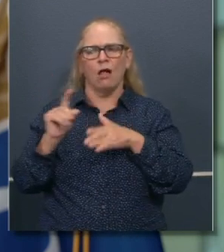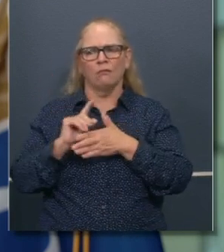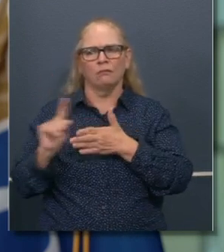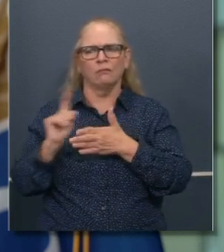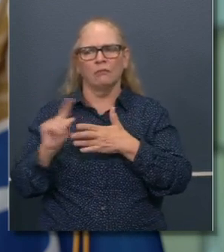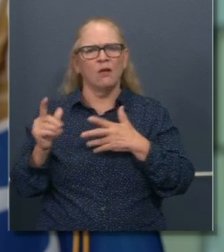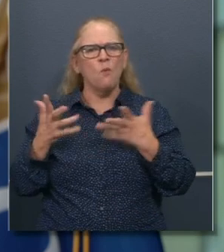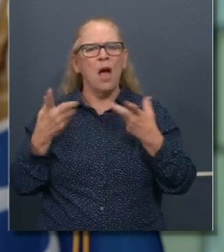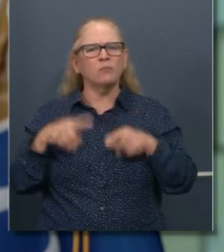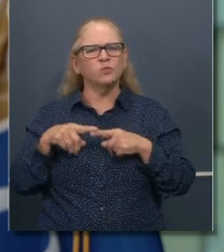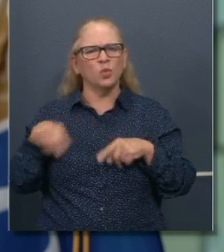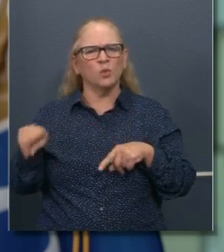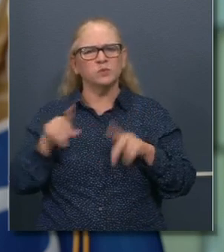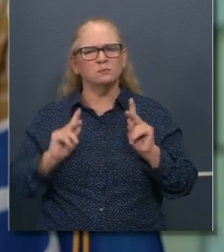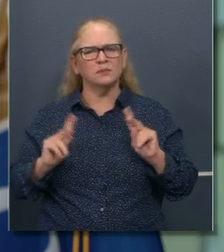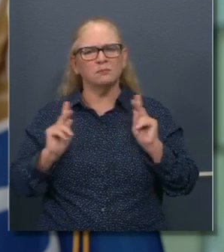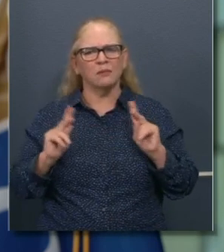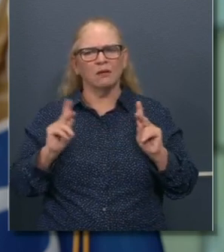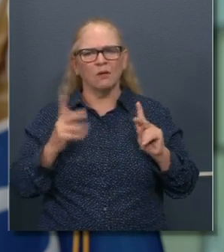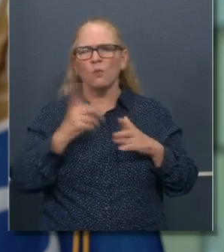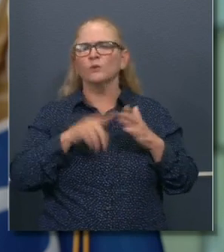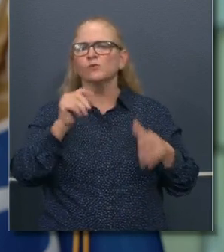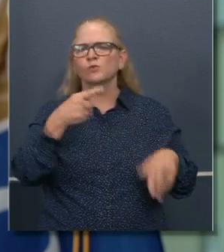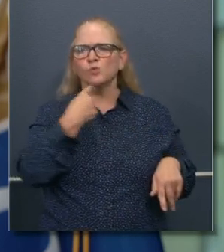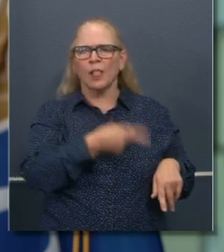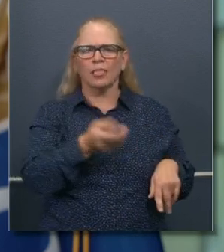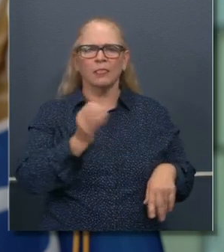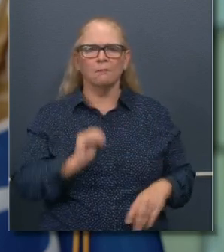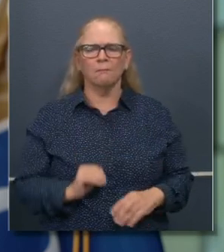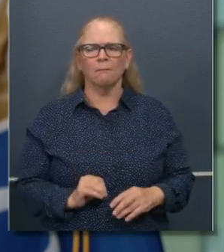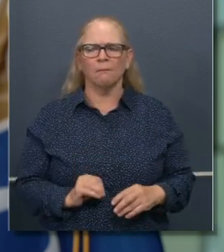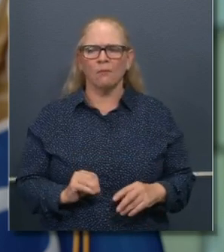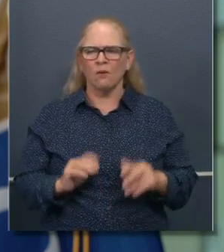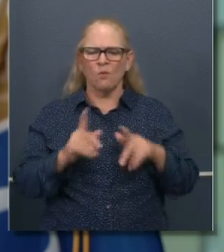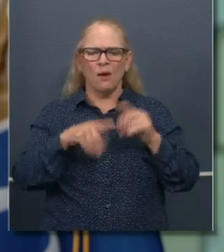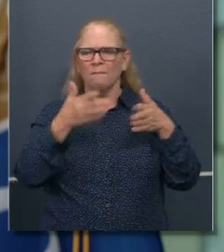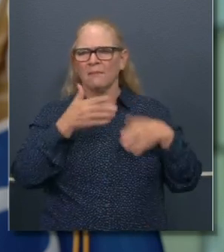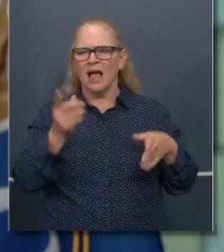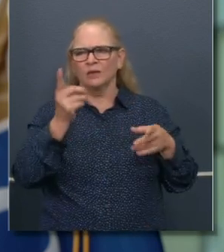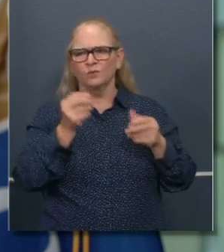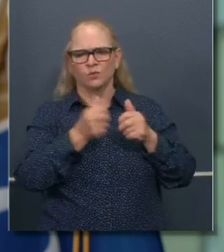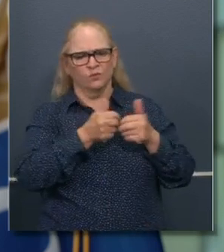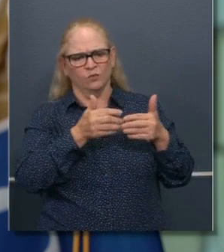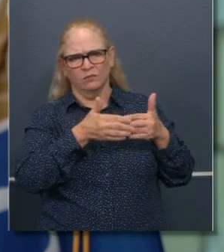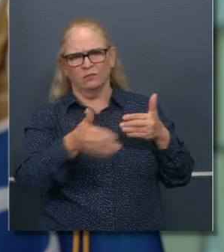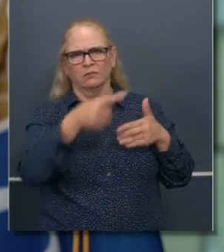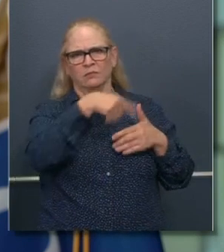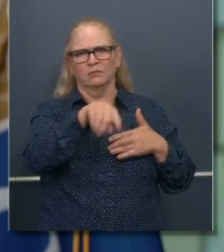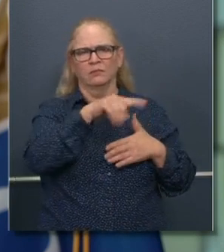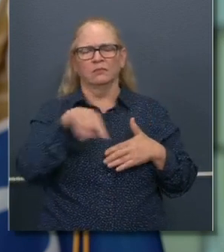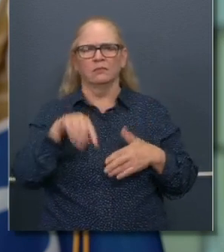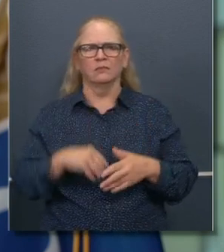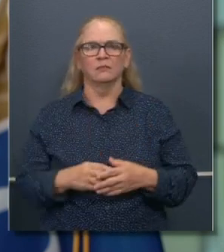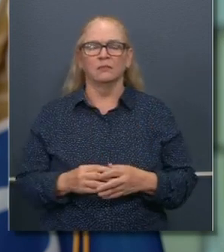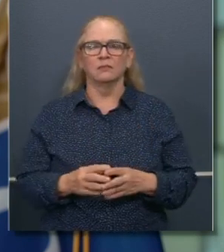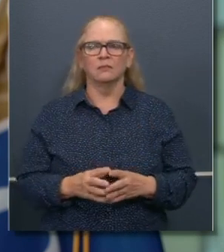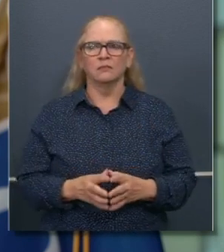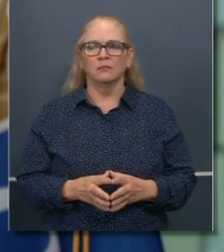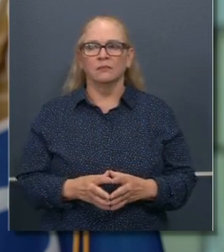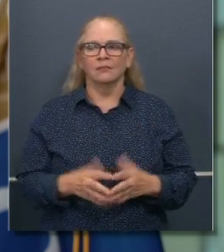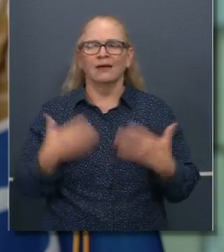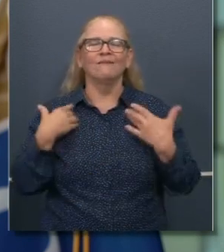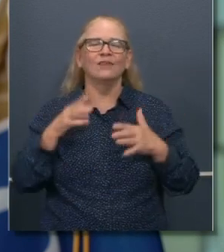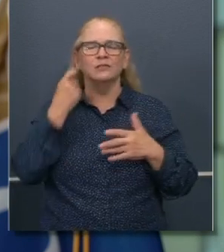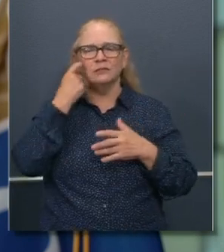uh, to them? And, and what is your plan going forward with that? We talked a lot about that on Monday. I put out specific